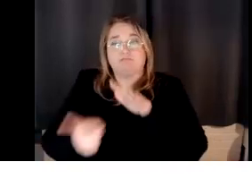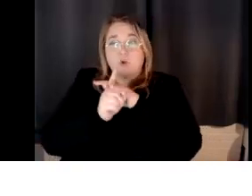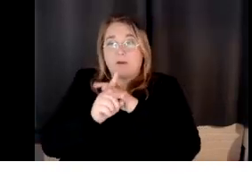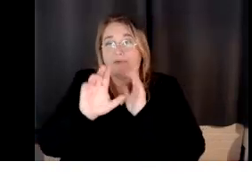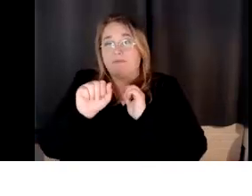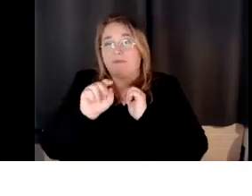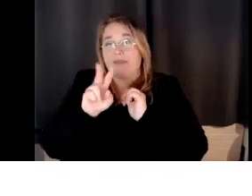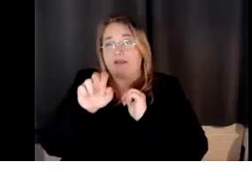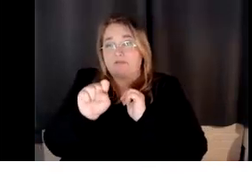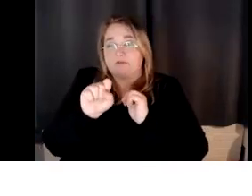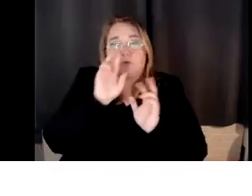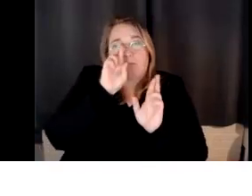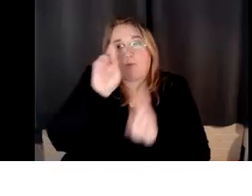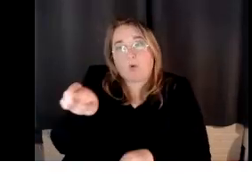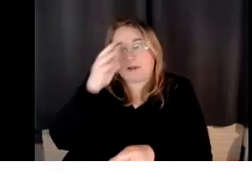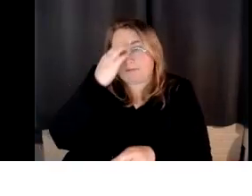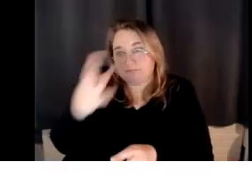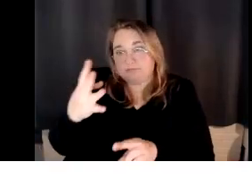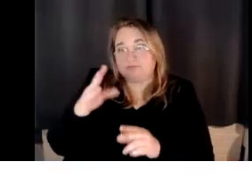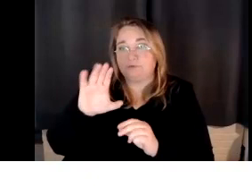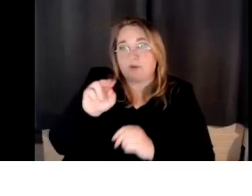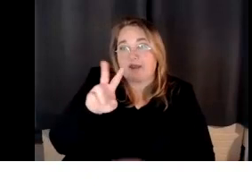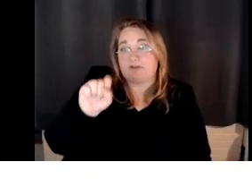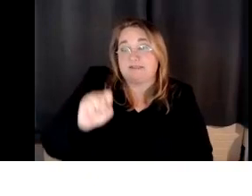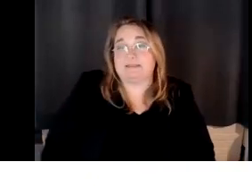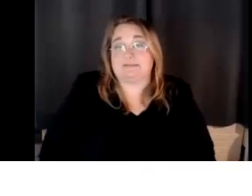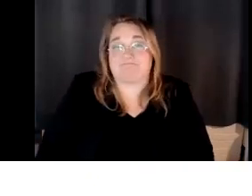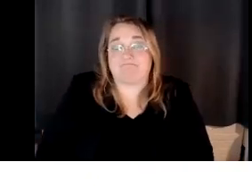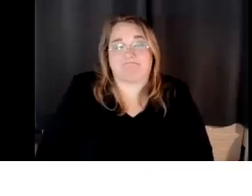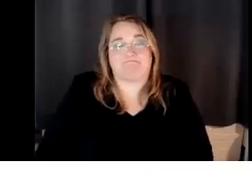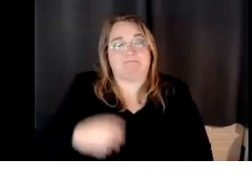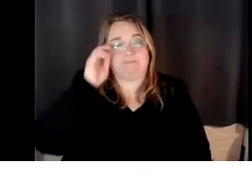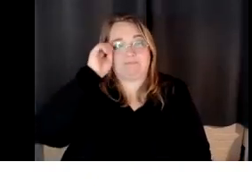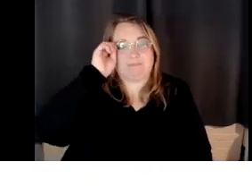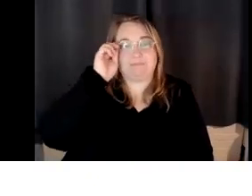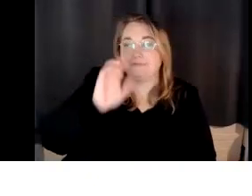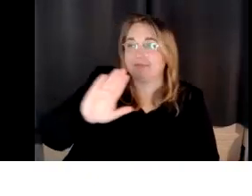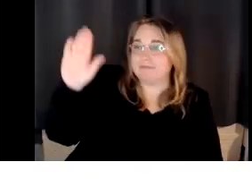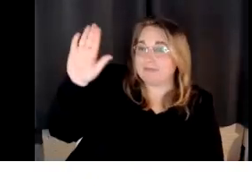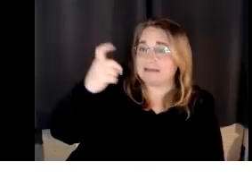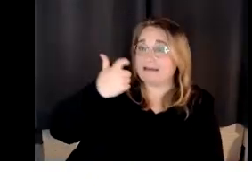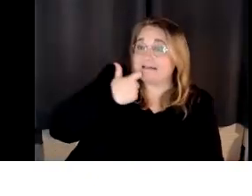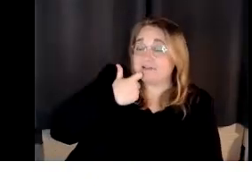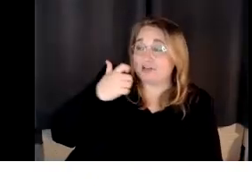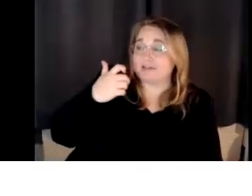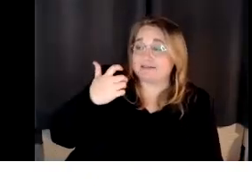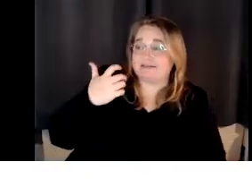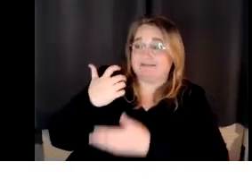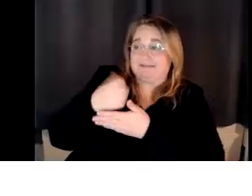trying to figure that out as well. So sure. I just found out about this last semester, my,